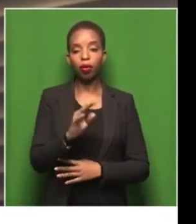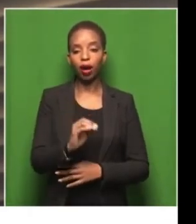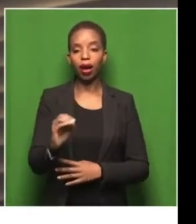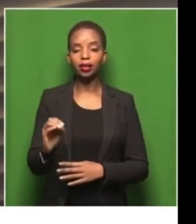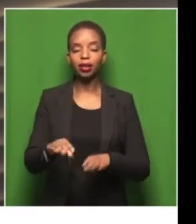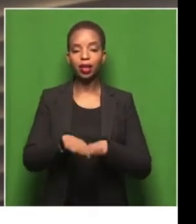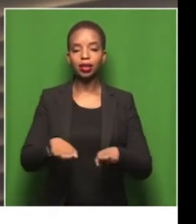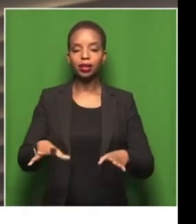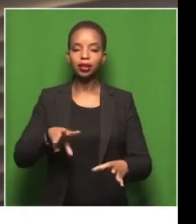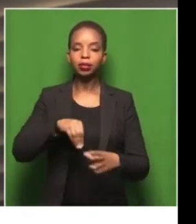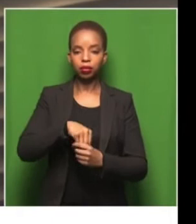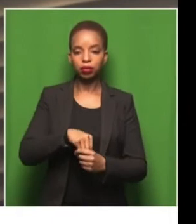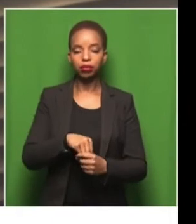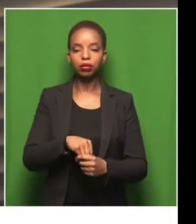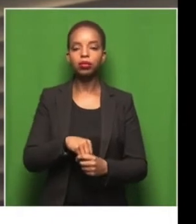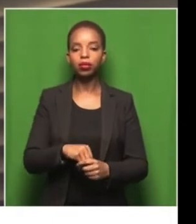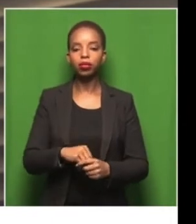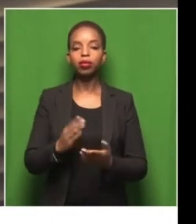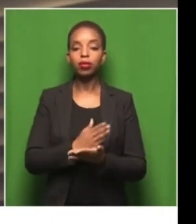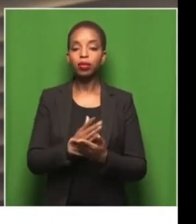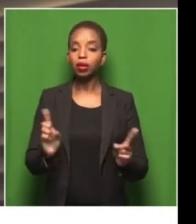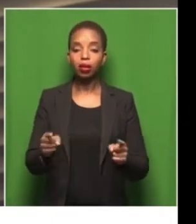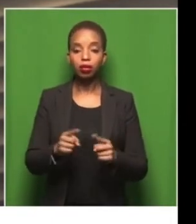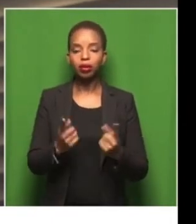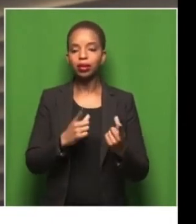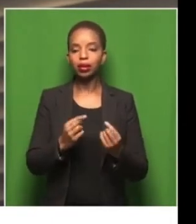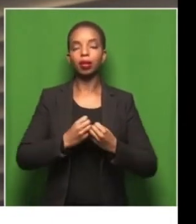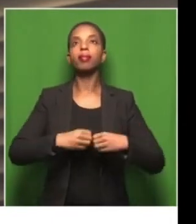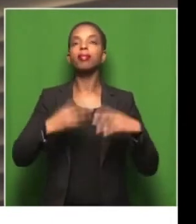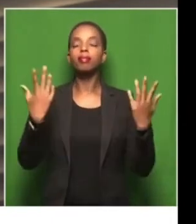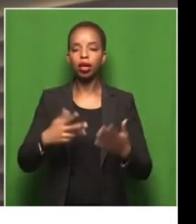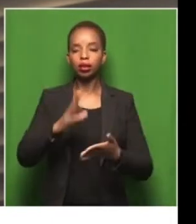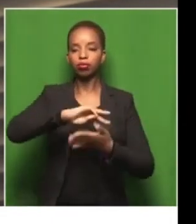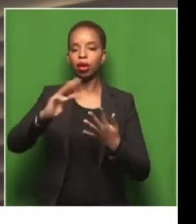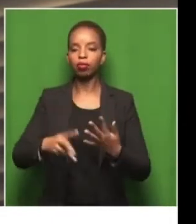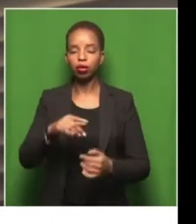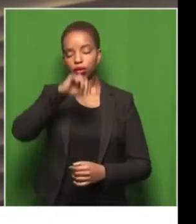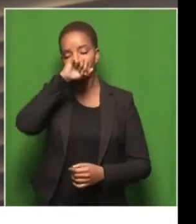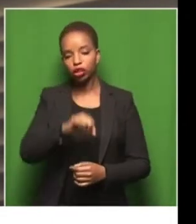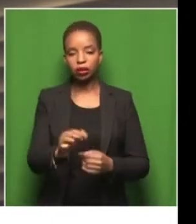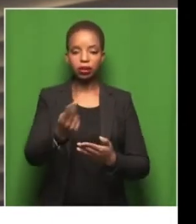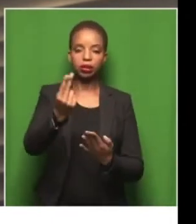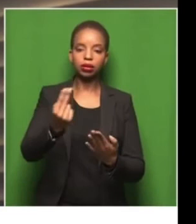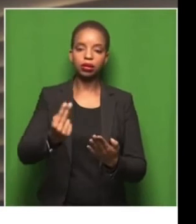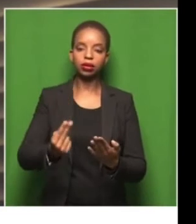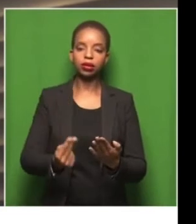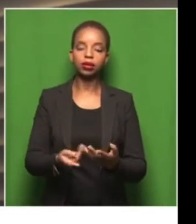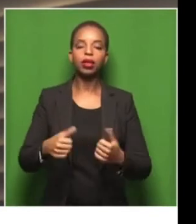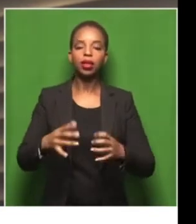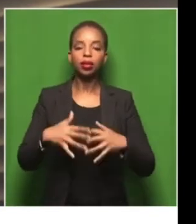And some of them drew multiple rainbows, they absolutely loved it. And then we managed to produce